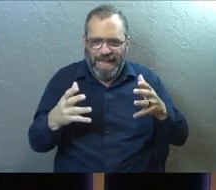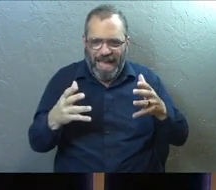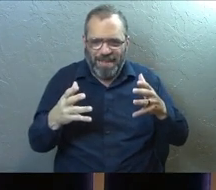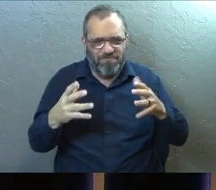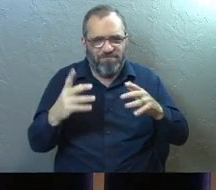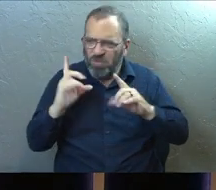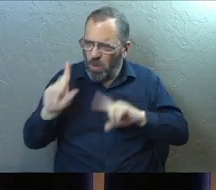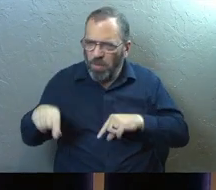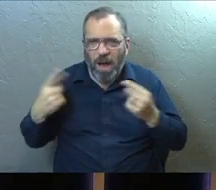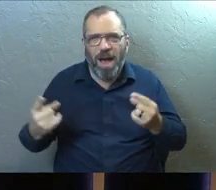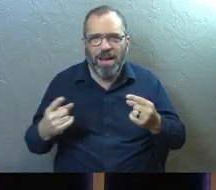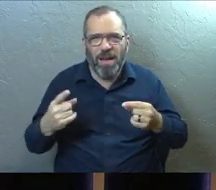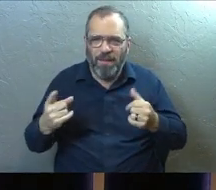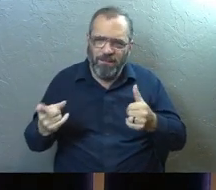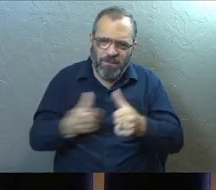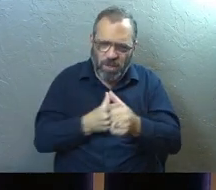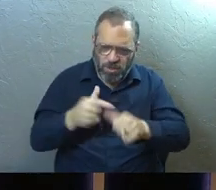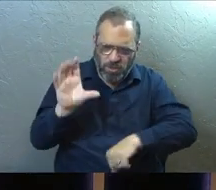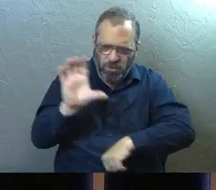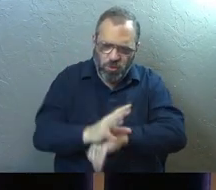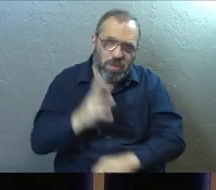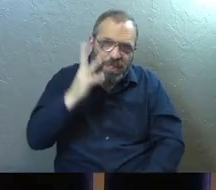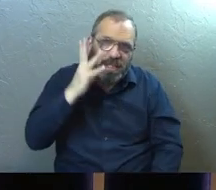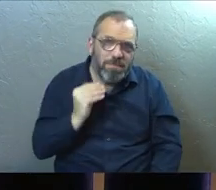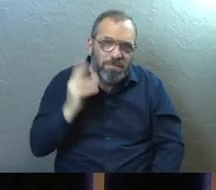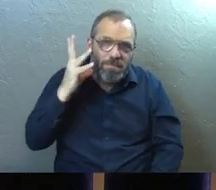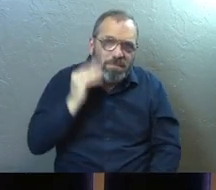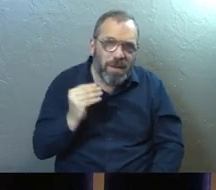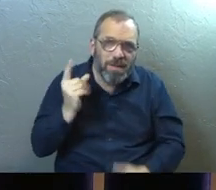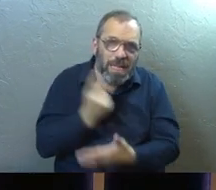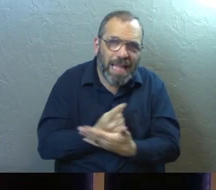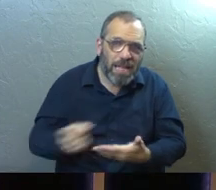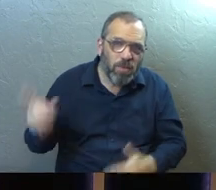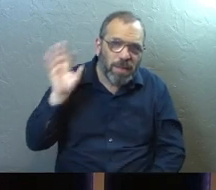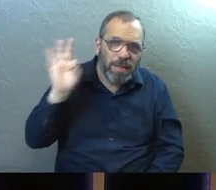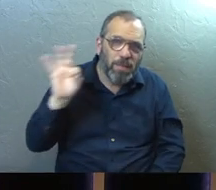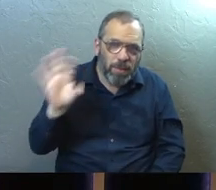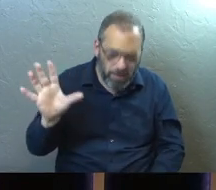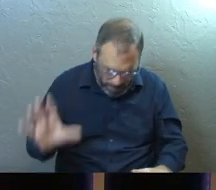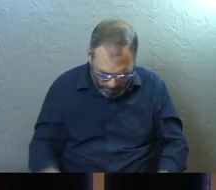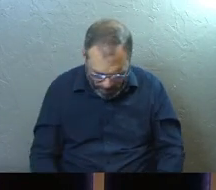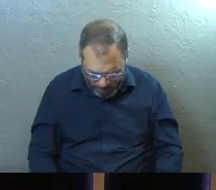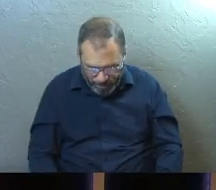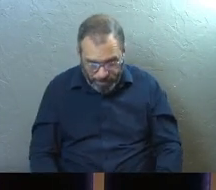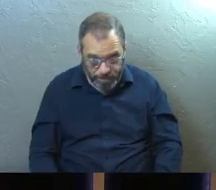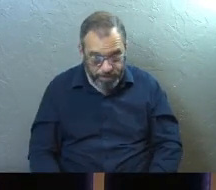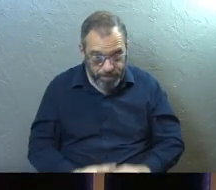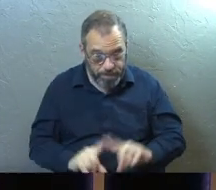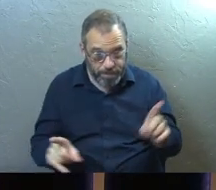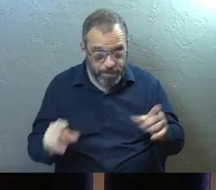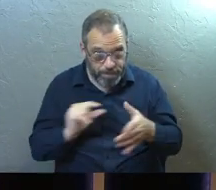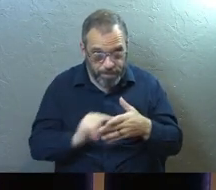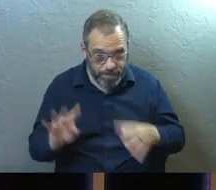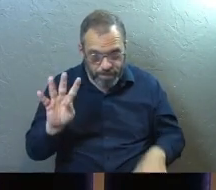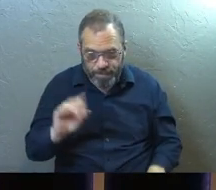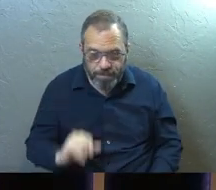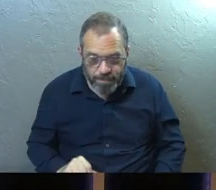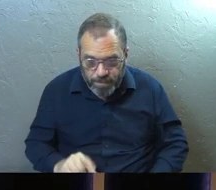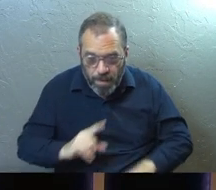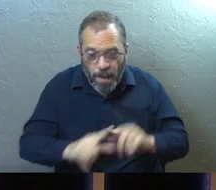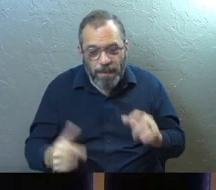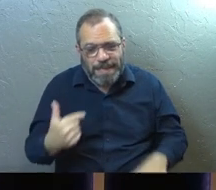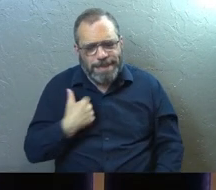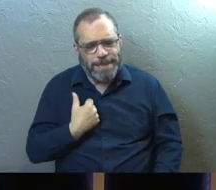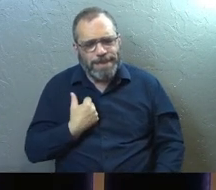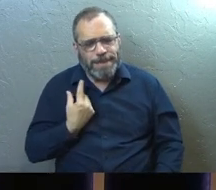far like that early church experience we were talking about last week. But, verse four, but